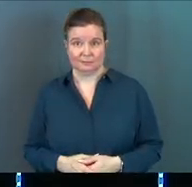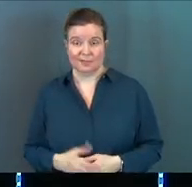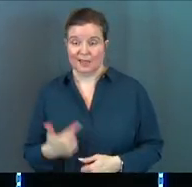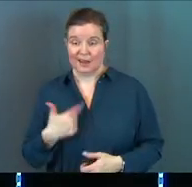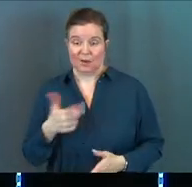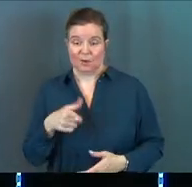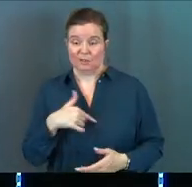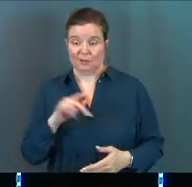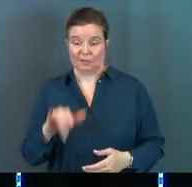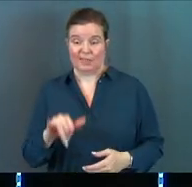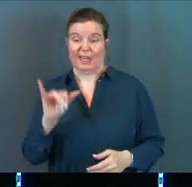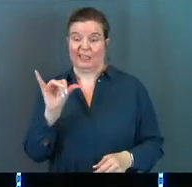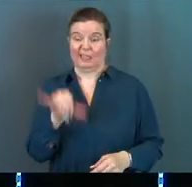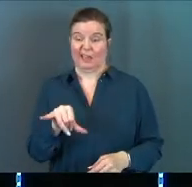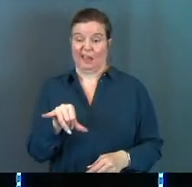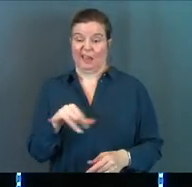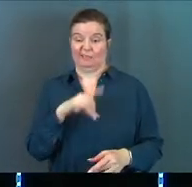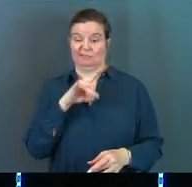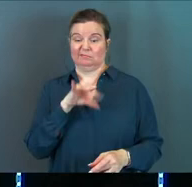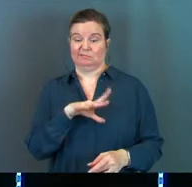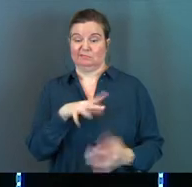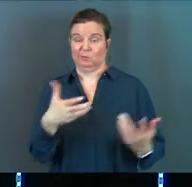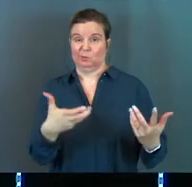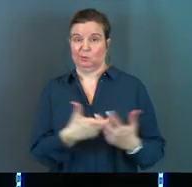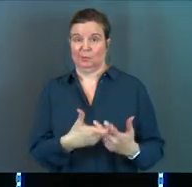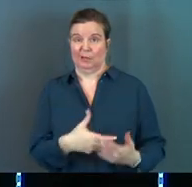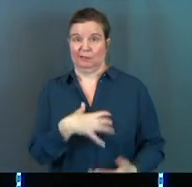And I don't want you to be that roommate.